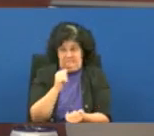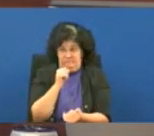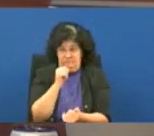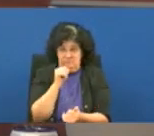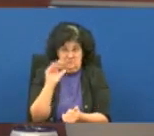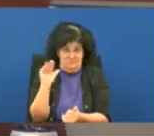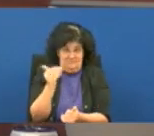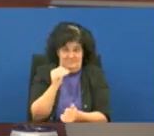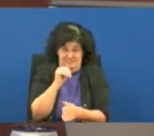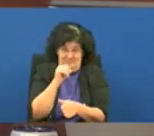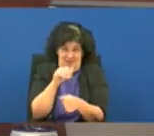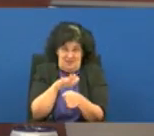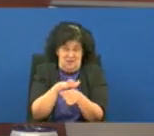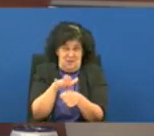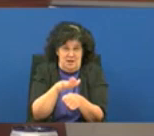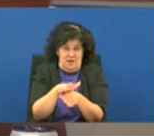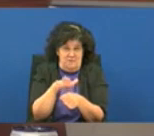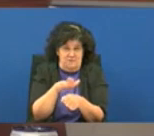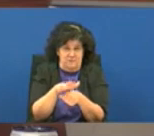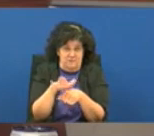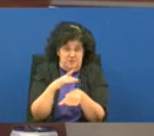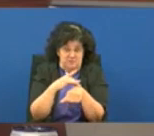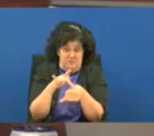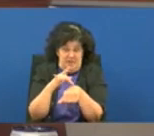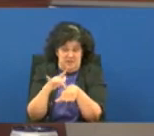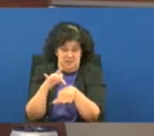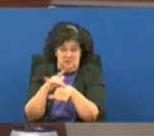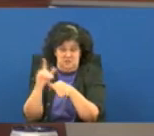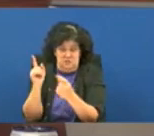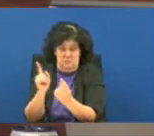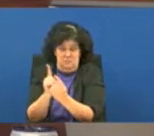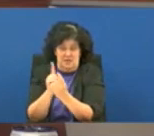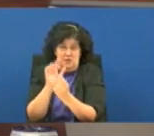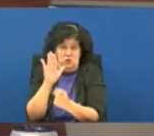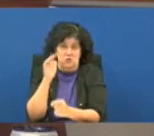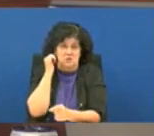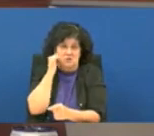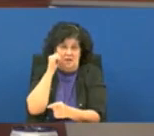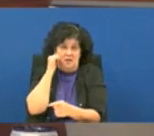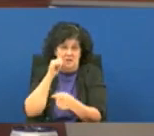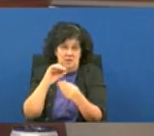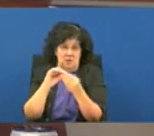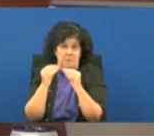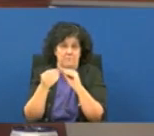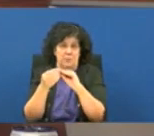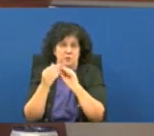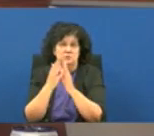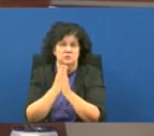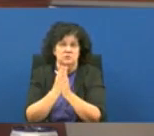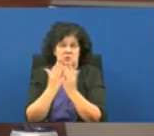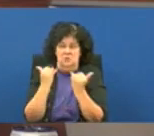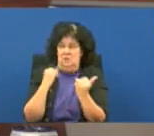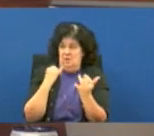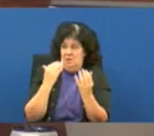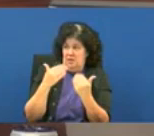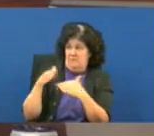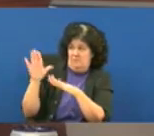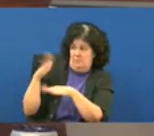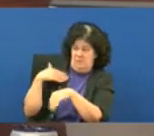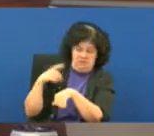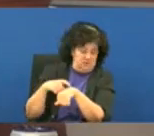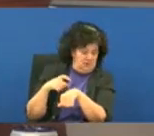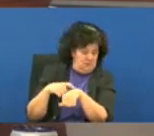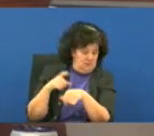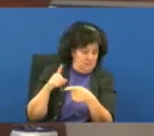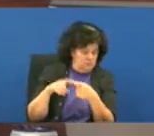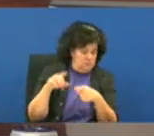space to meet the average daily census yes okay um i'm gonna yield the rest of my time to um councilman hurst what she really